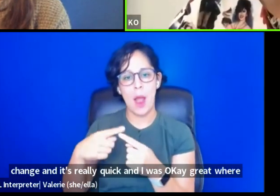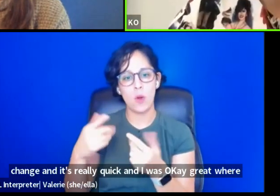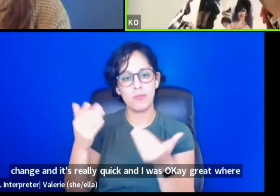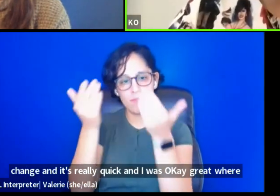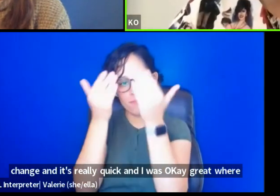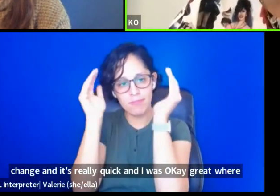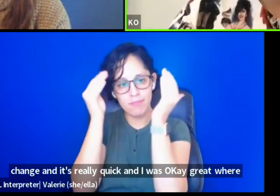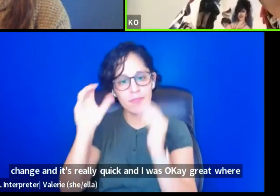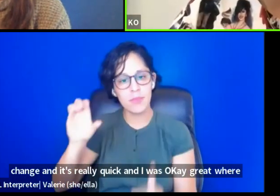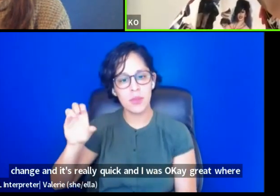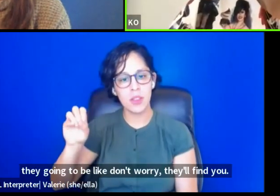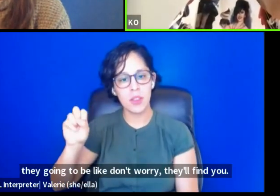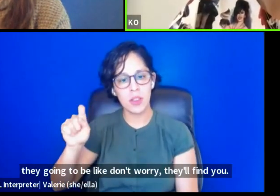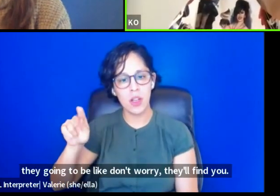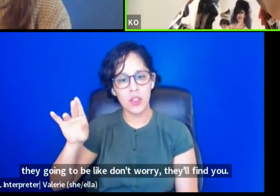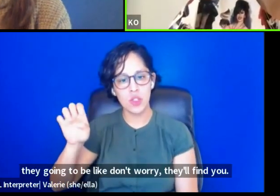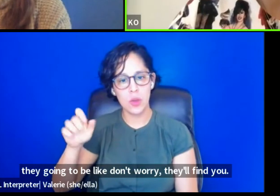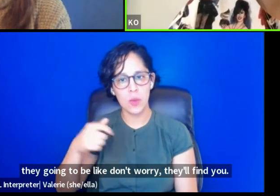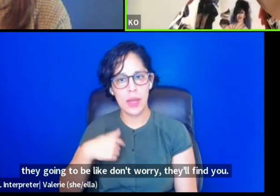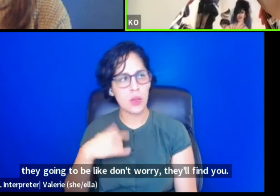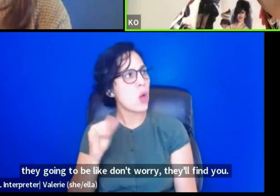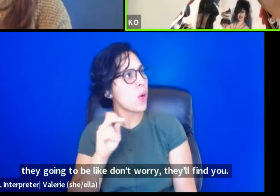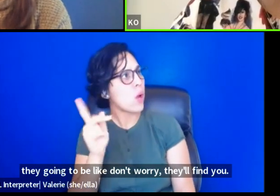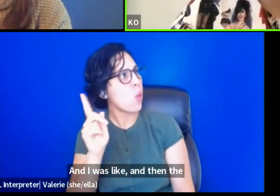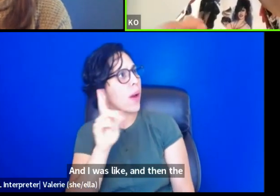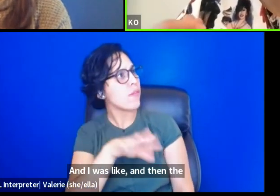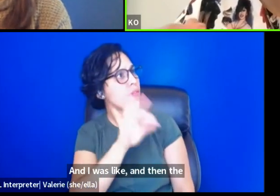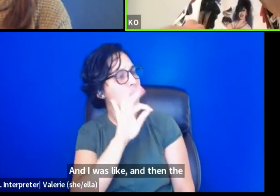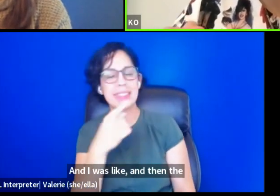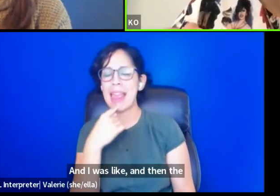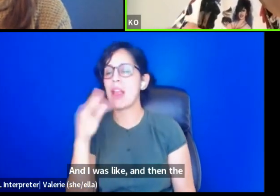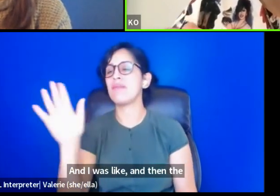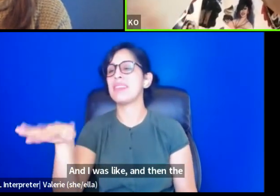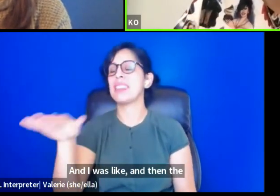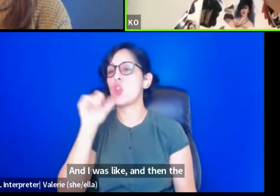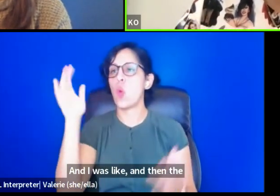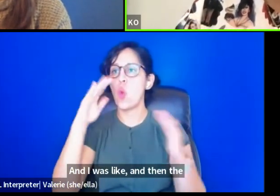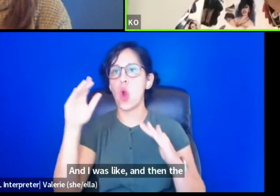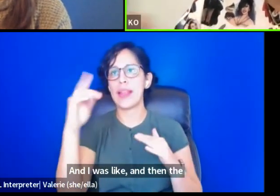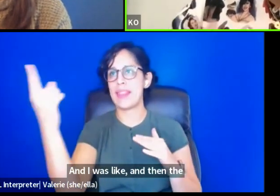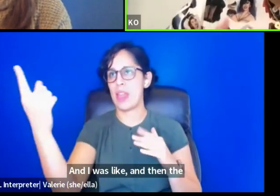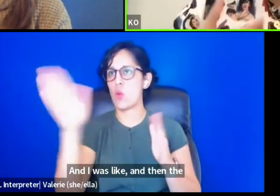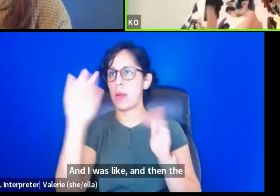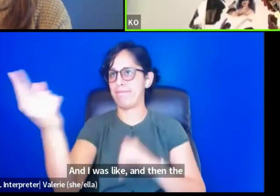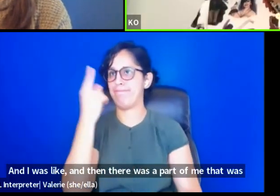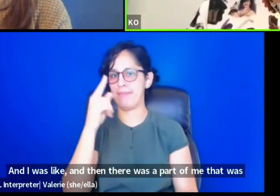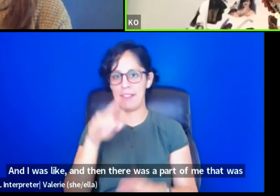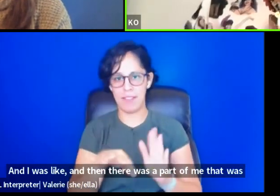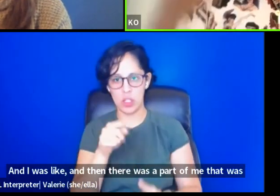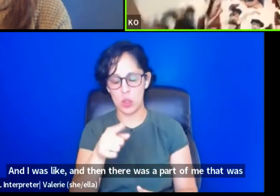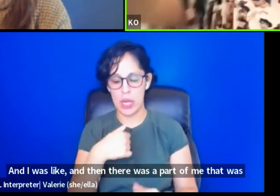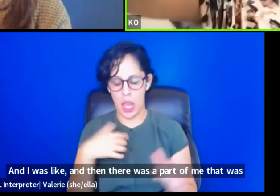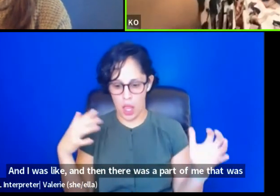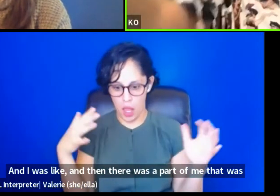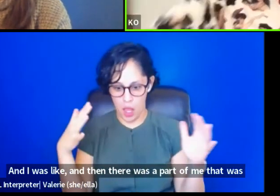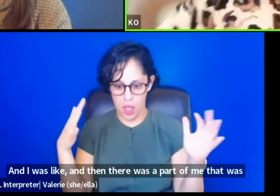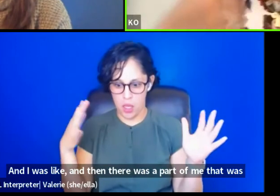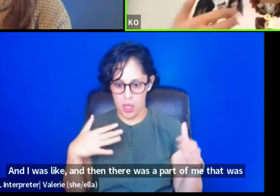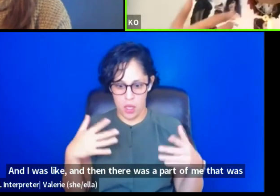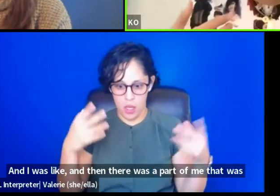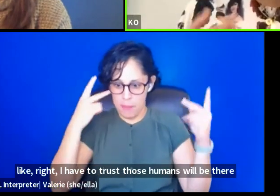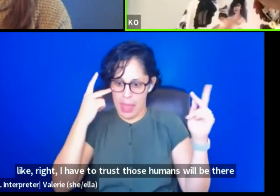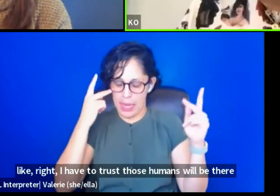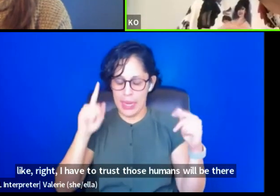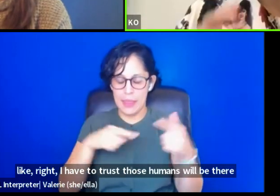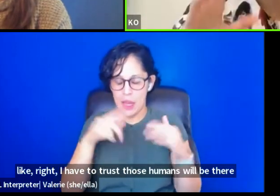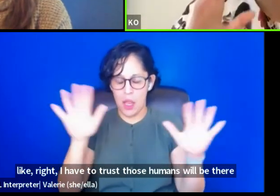you. And I was like, and then there was a part of me that was like, right. I have to trust those humans will be